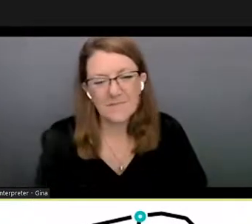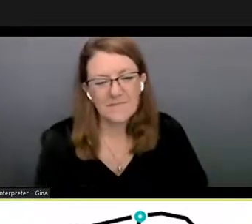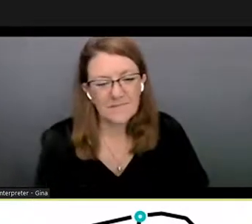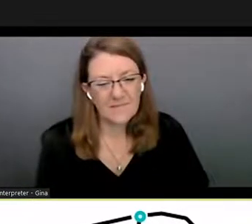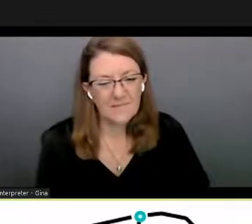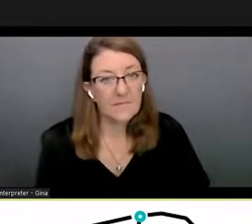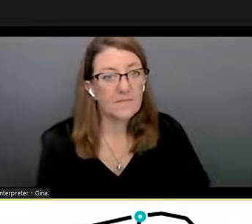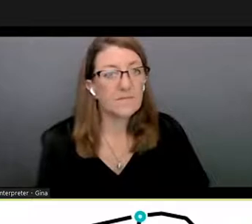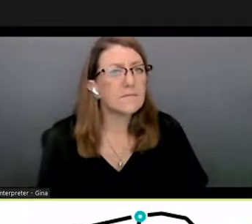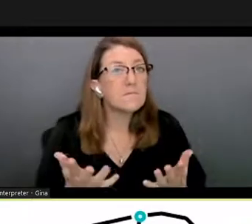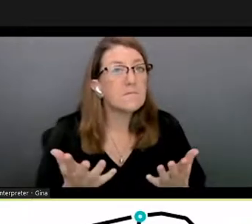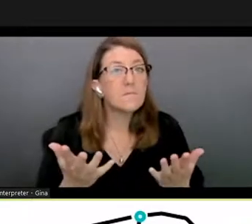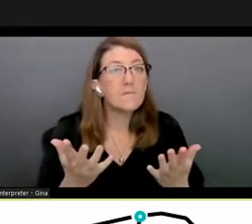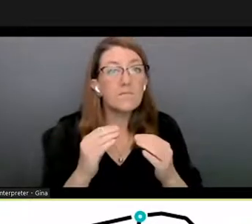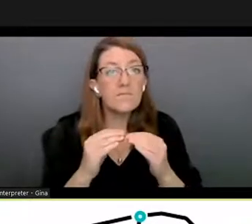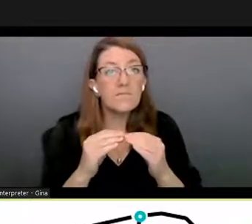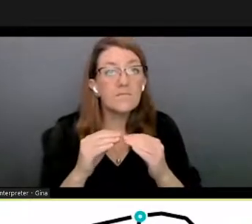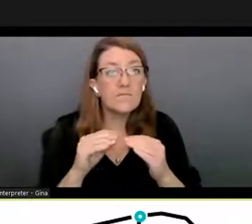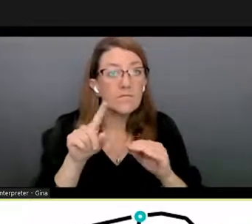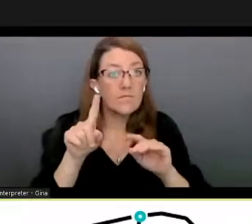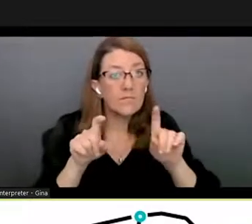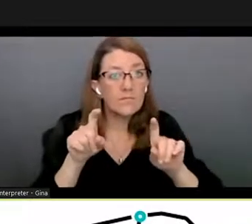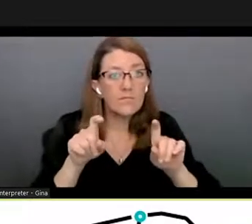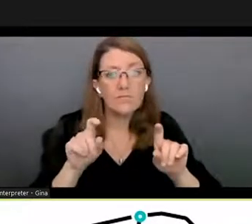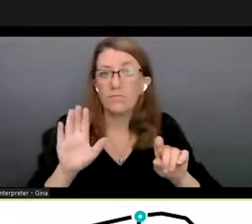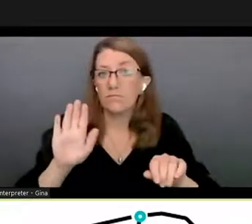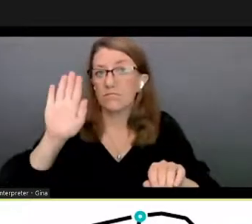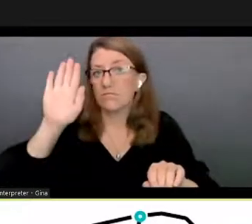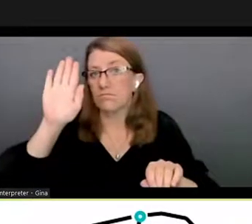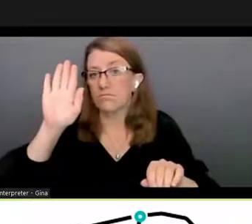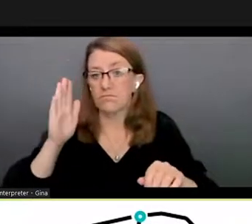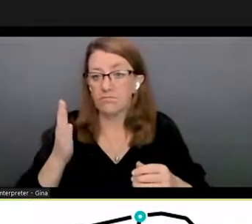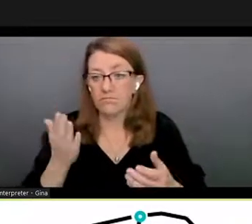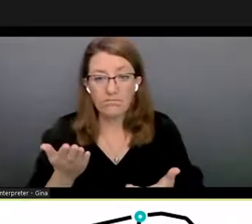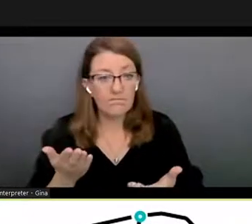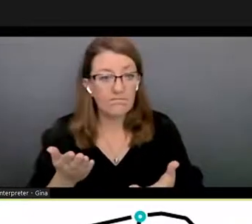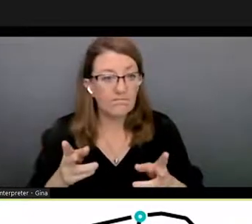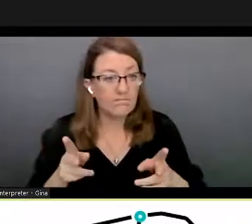any other questions or any hand raises you want to ask the question the person